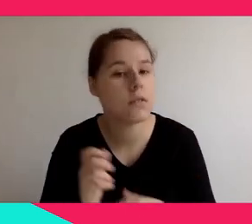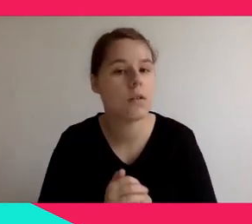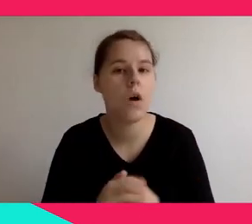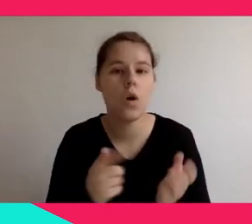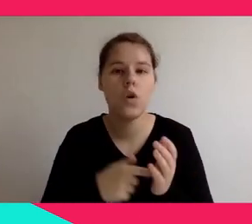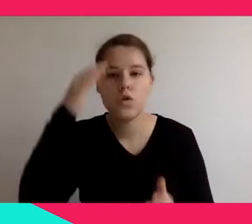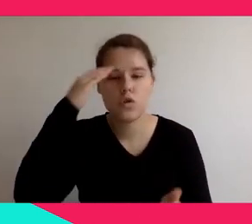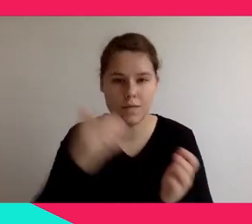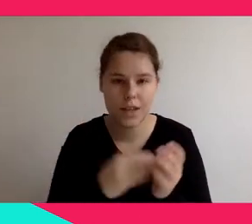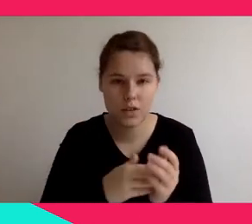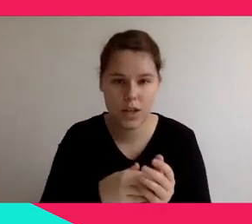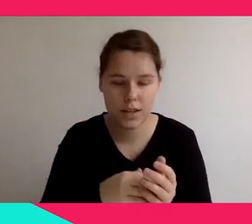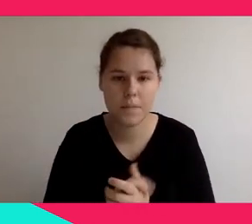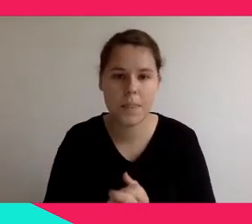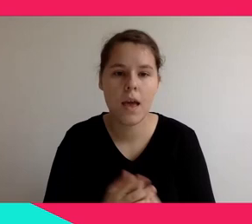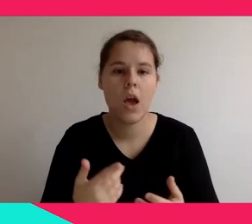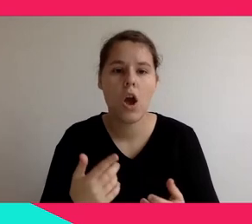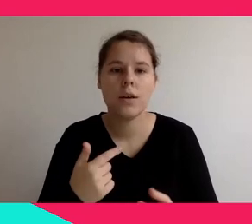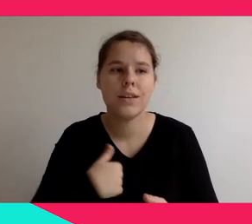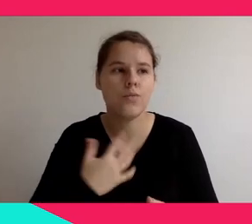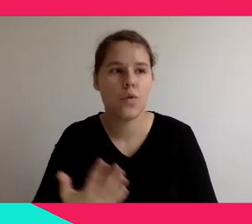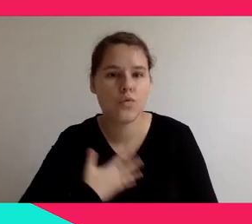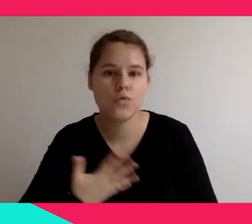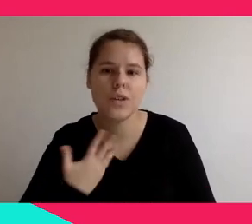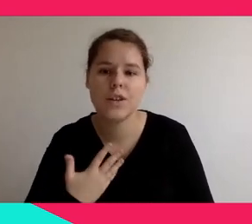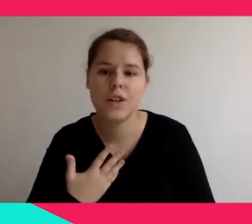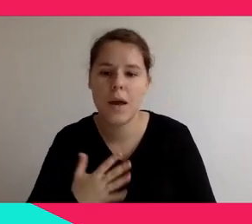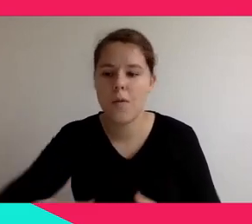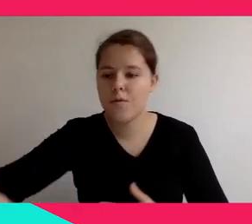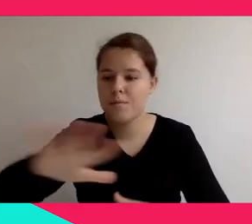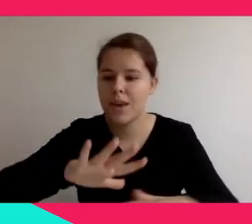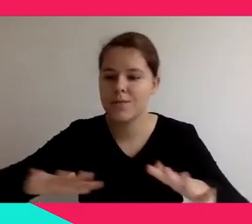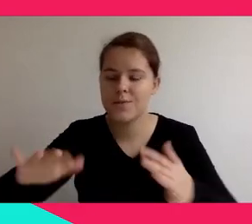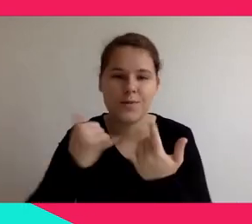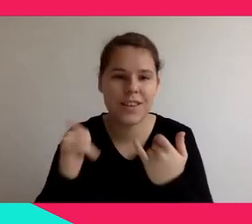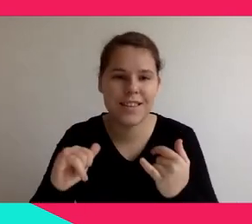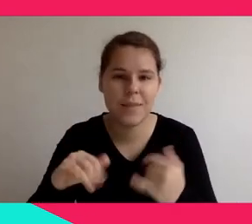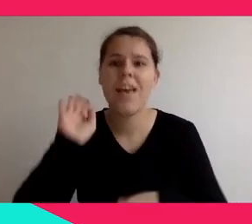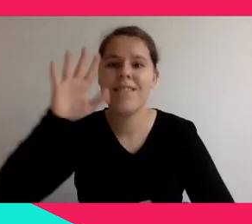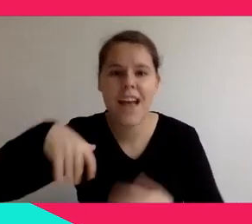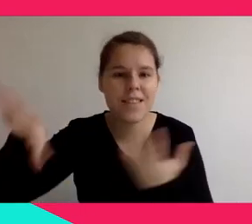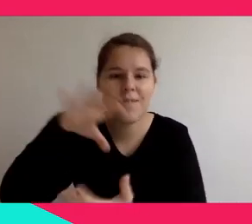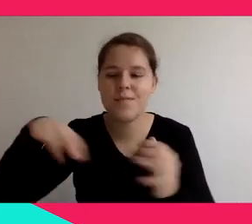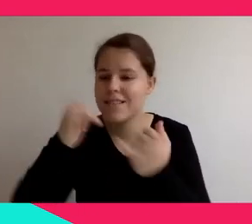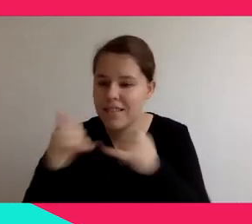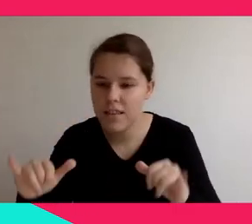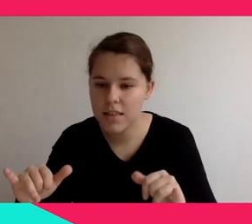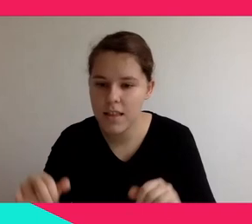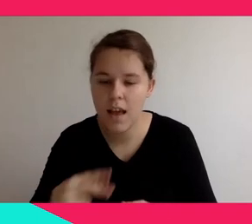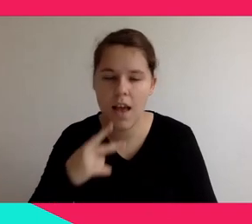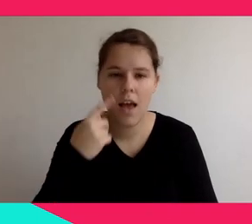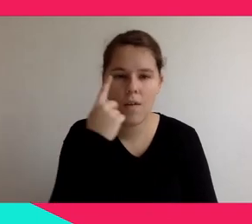a different world, in a different time or space. Sight and hearing are particularly important to be immersed, of course,